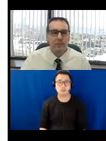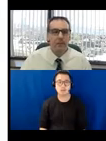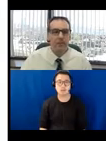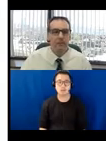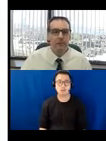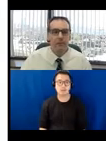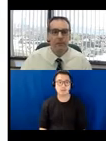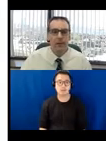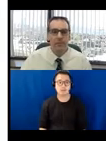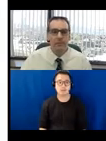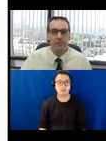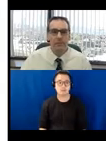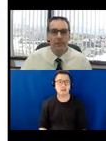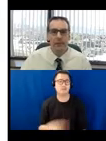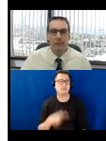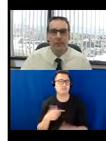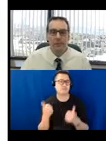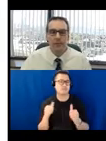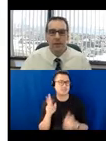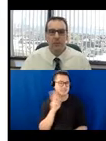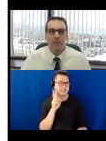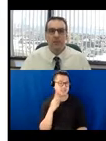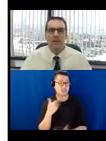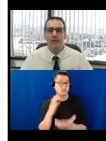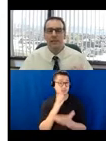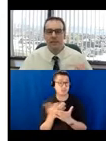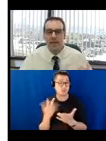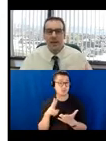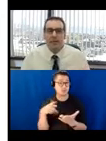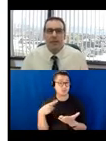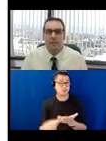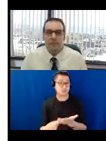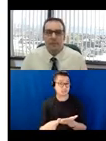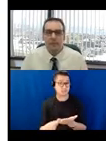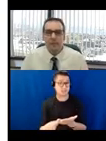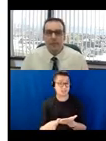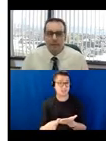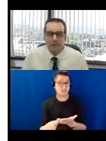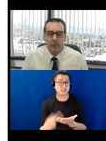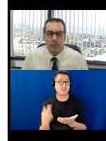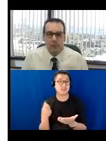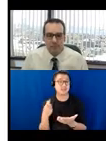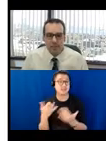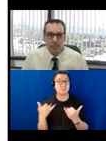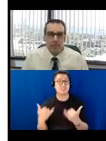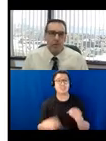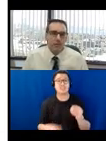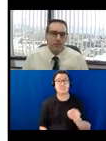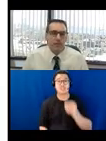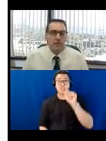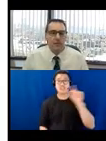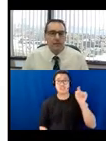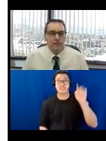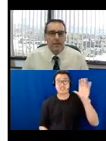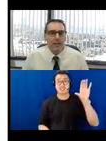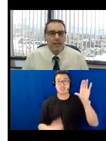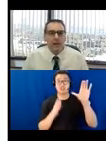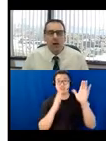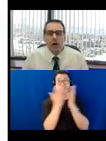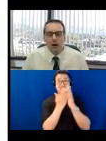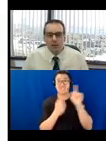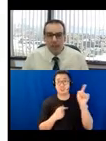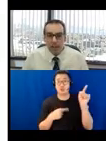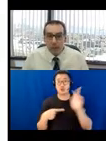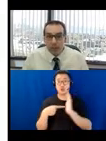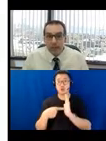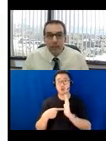see if the photograph that we talked about in the, that is now in the upper left corner of the slide, which shows the dining, the